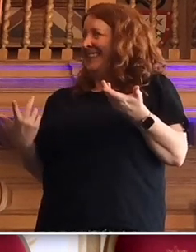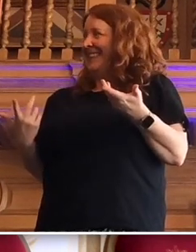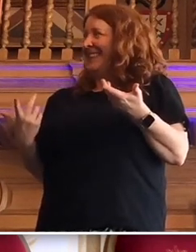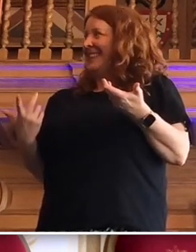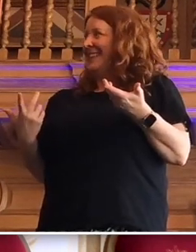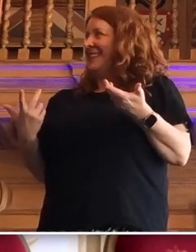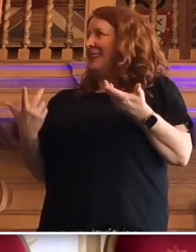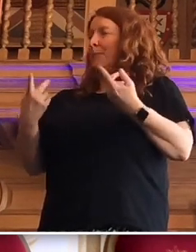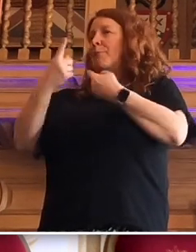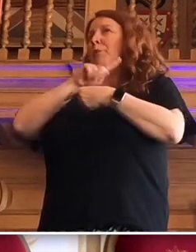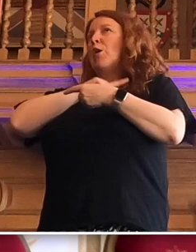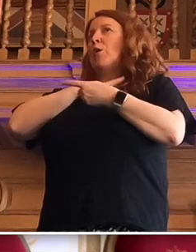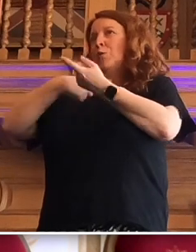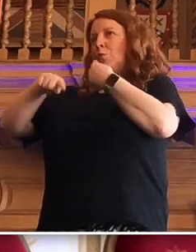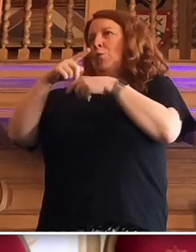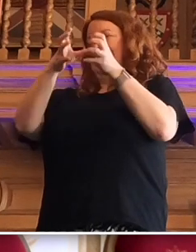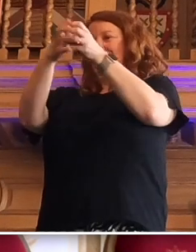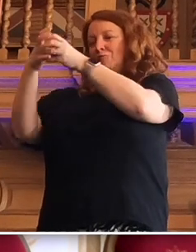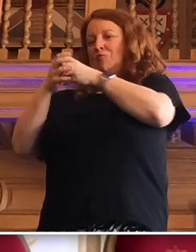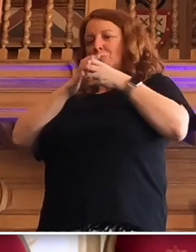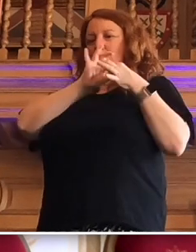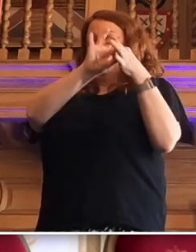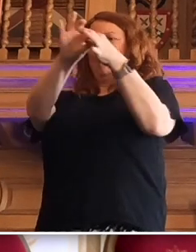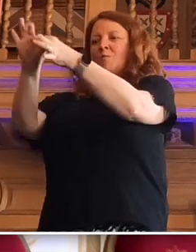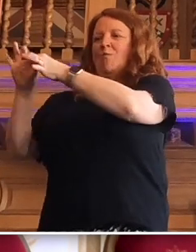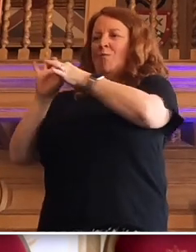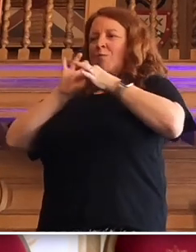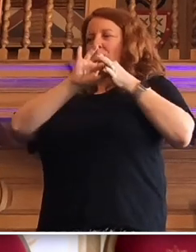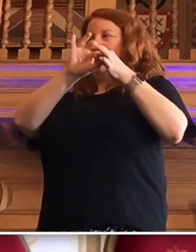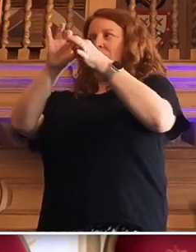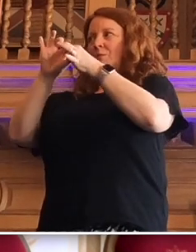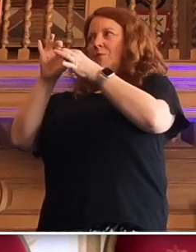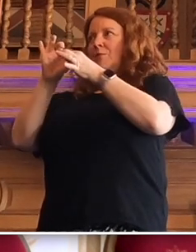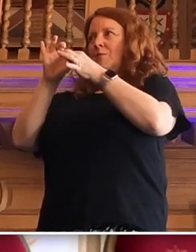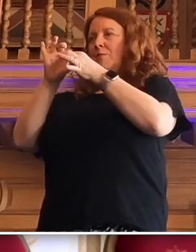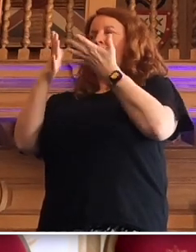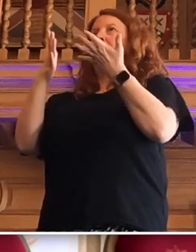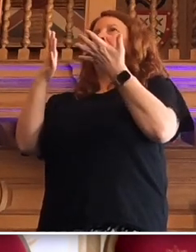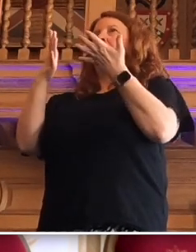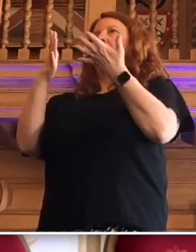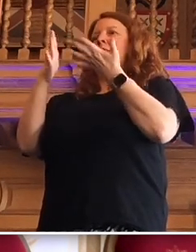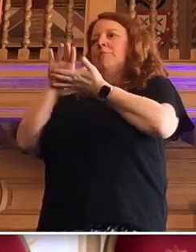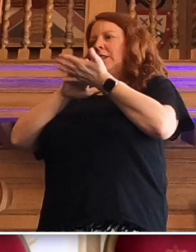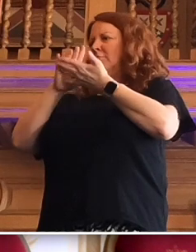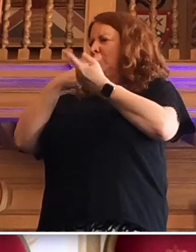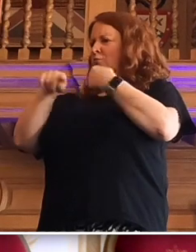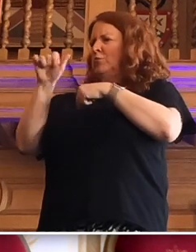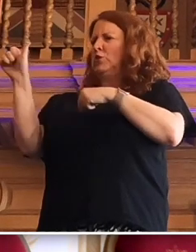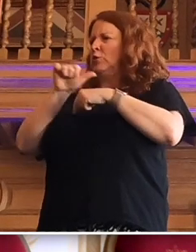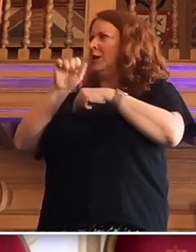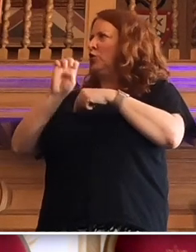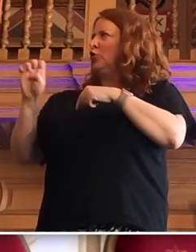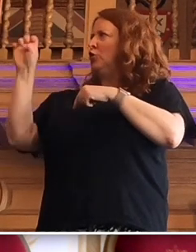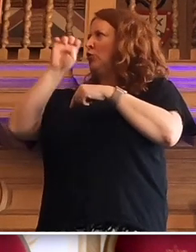no, the fact that we're working together across all the different sectors. It made sense that we should be the European